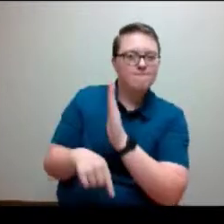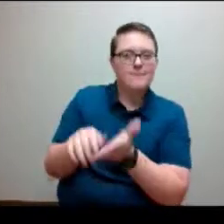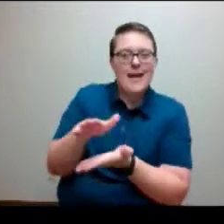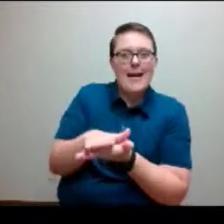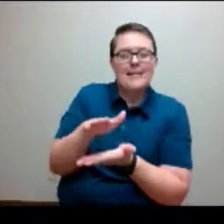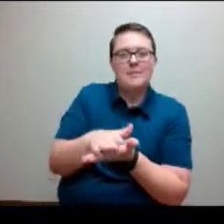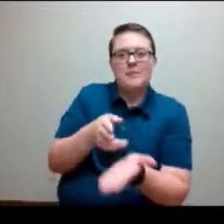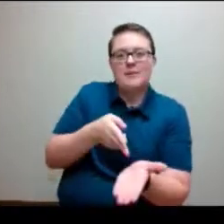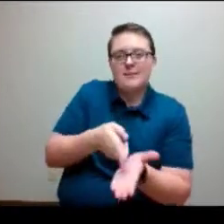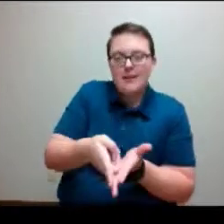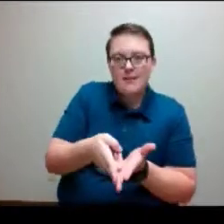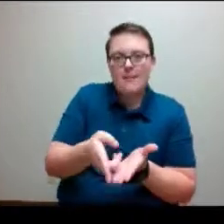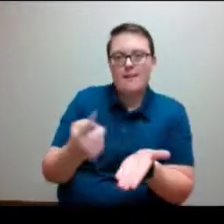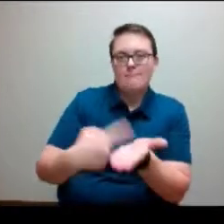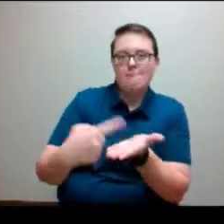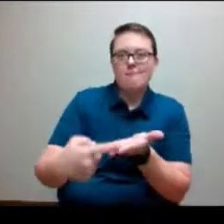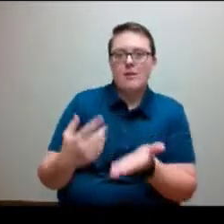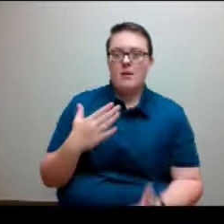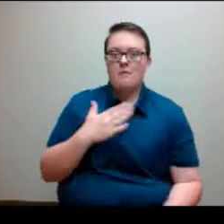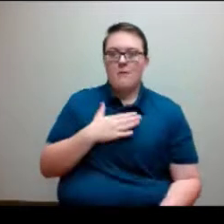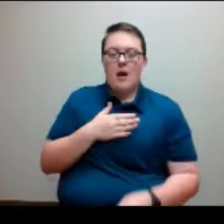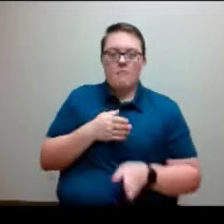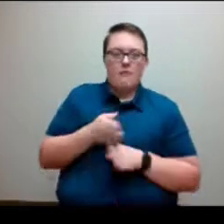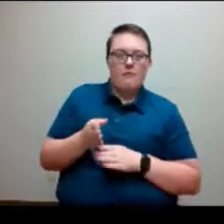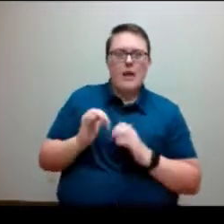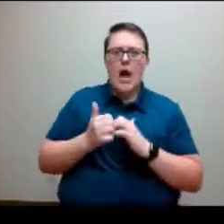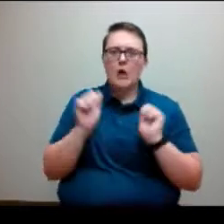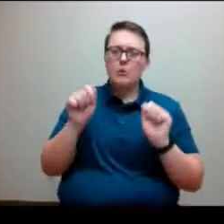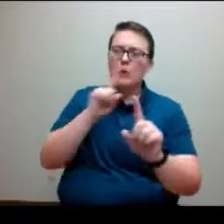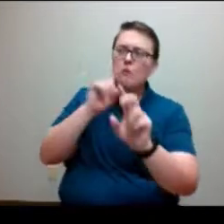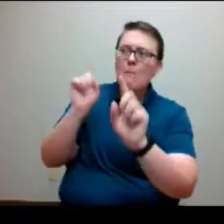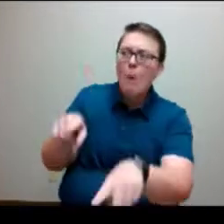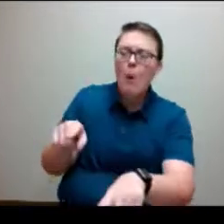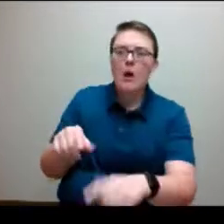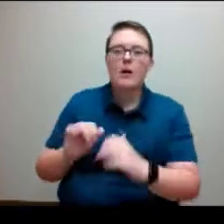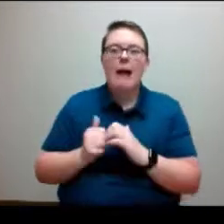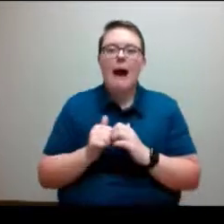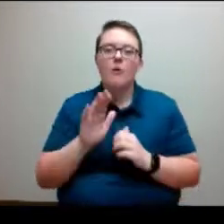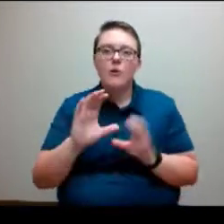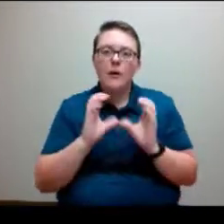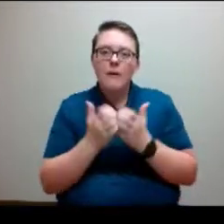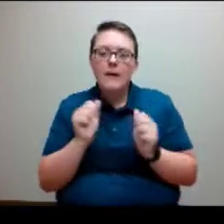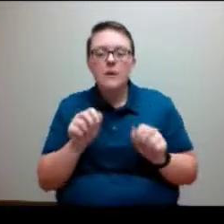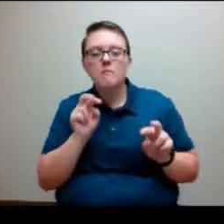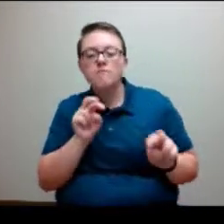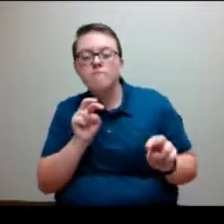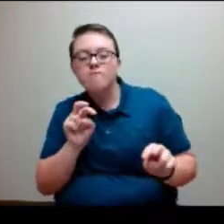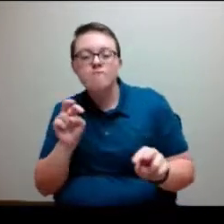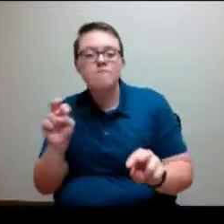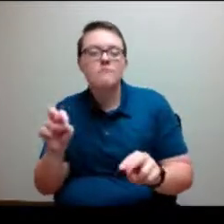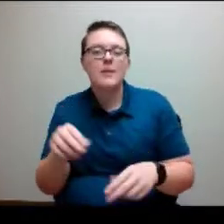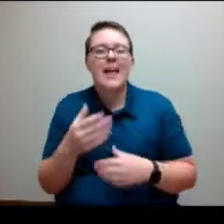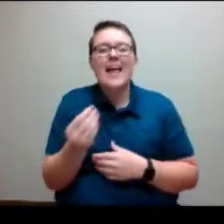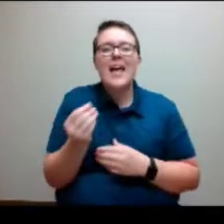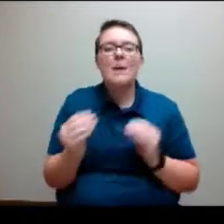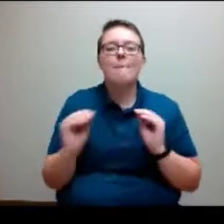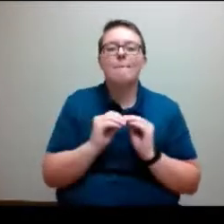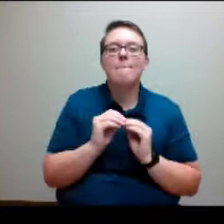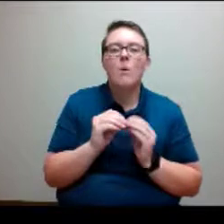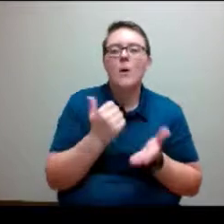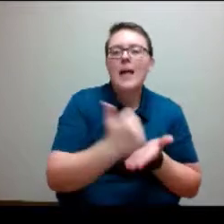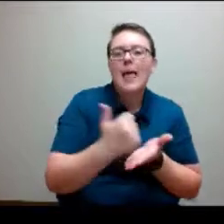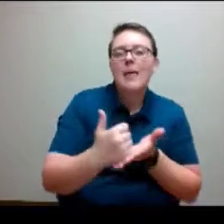about our area, how to report, how to track it in your classes, and then some just tips and tricks on